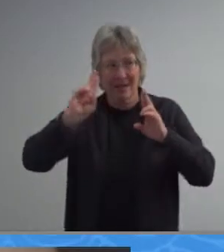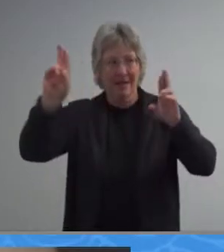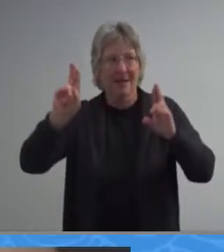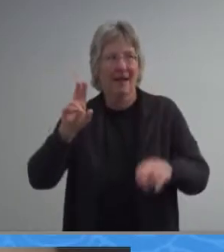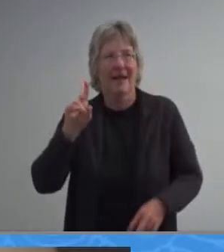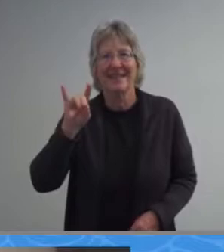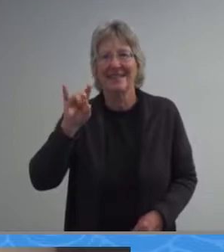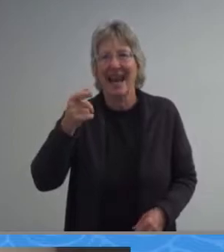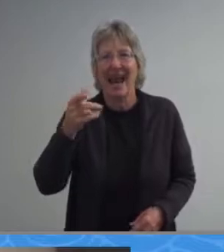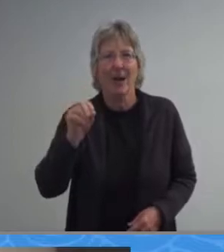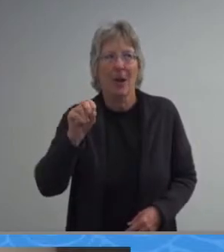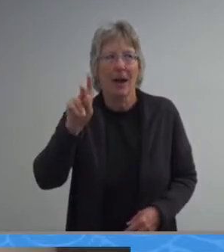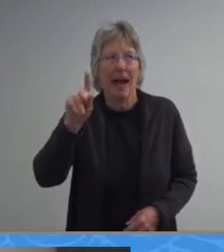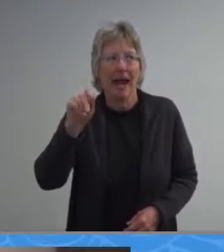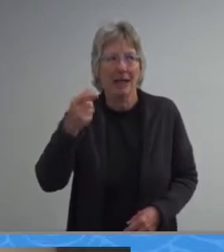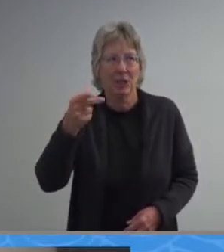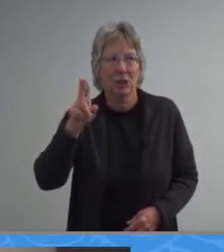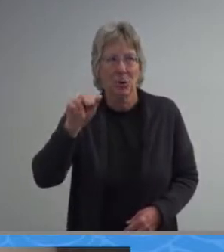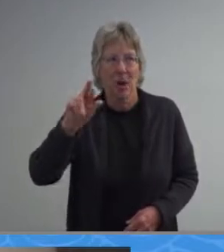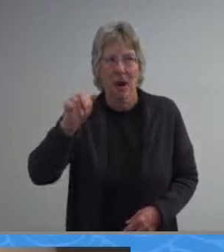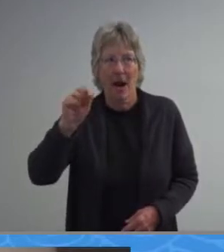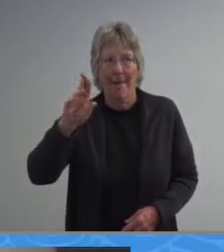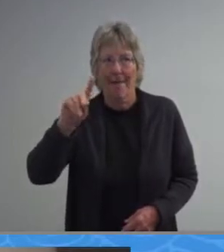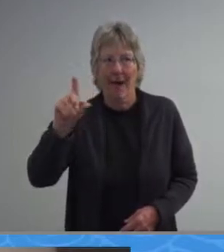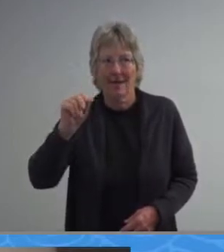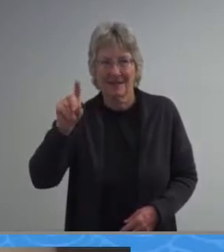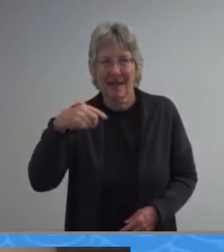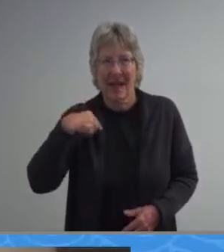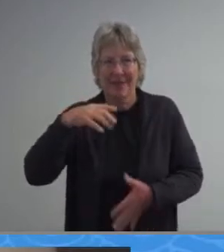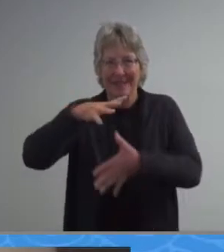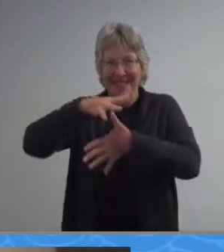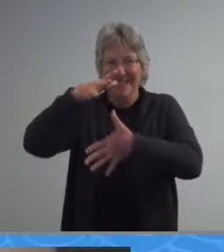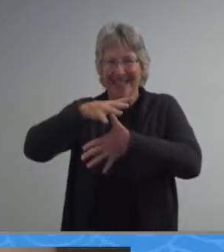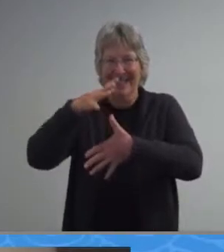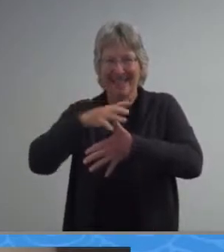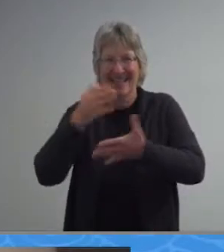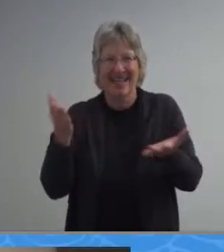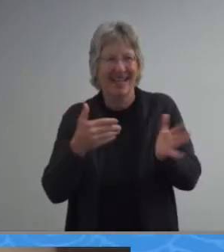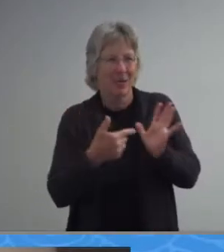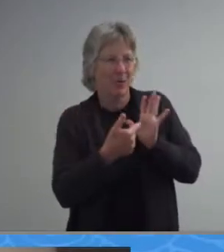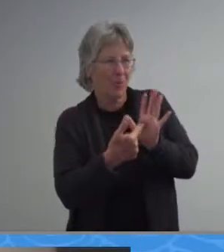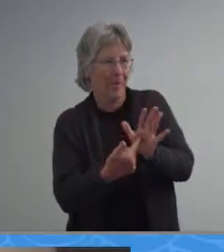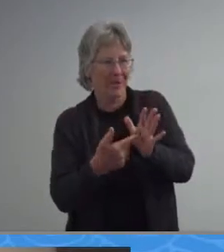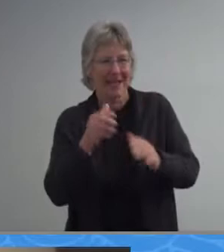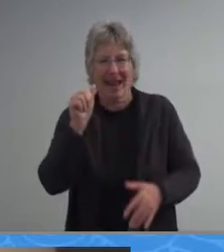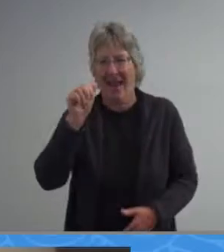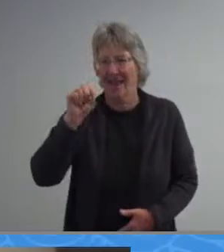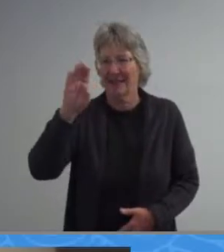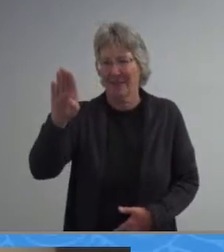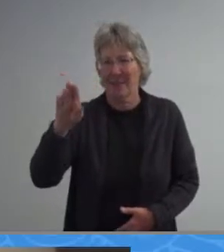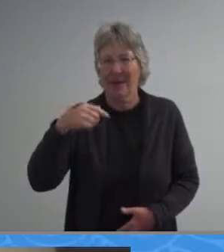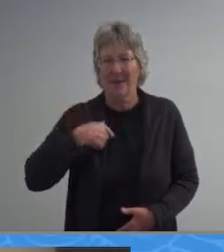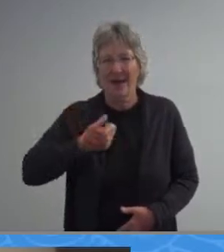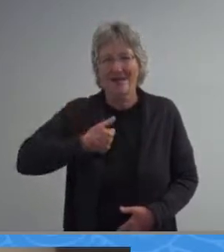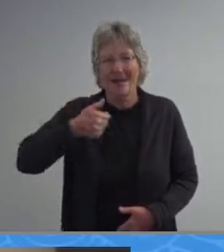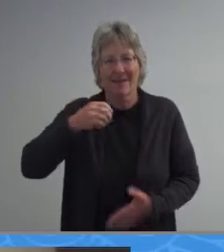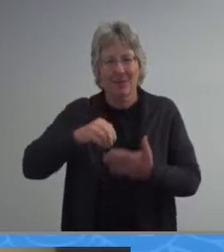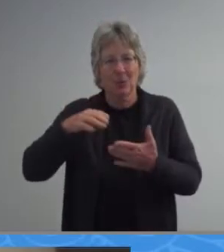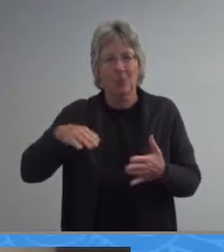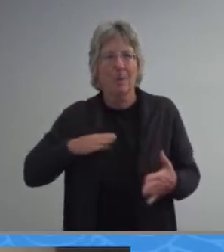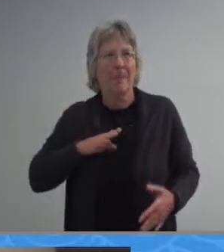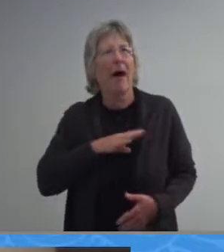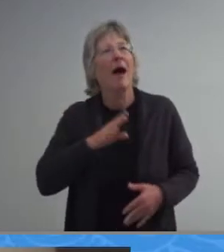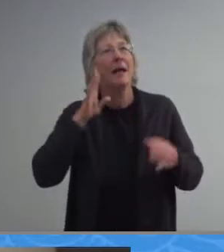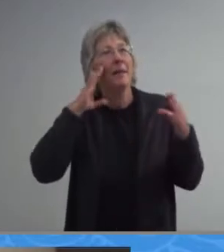kagurabaza i'm a senior at long beach body high school and i'm here to represent our asb as student body president so